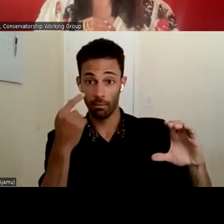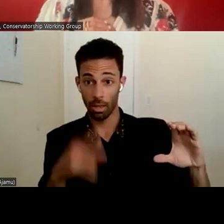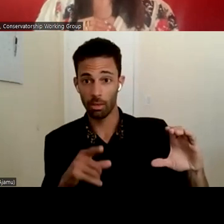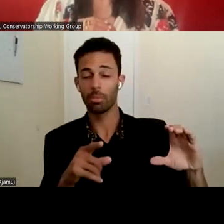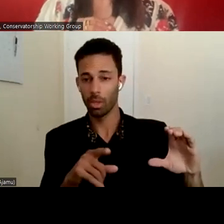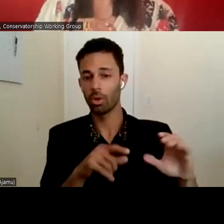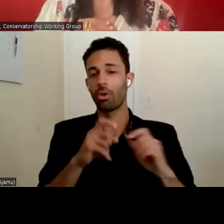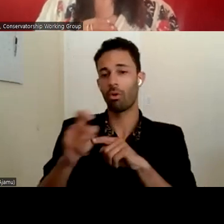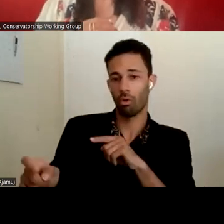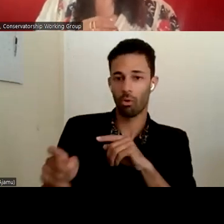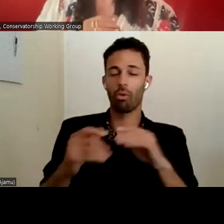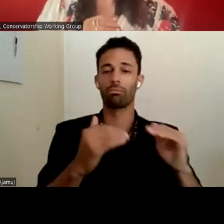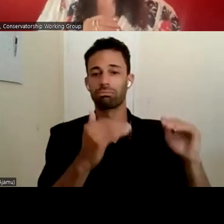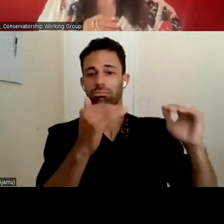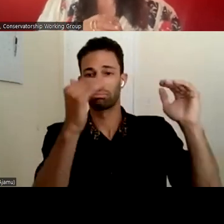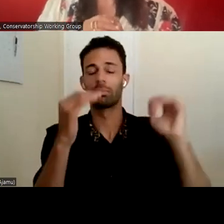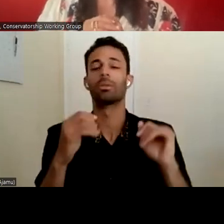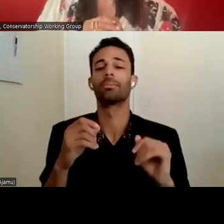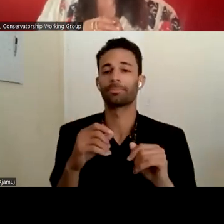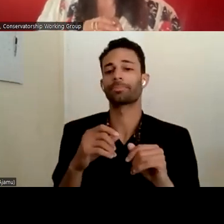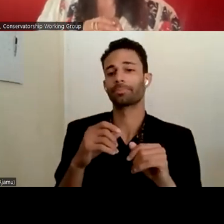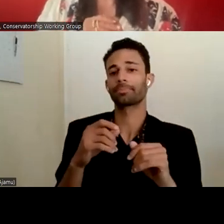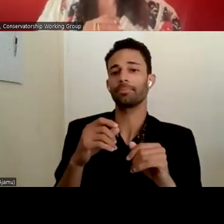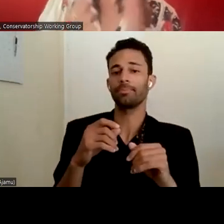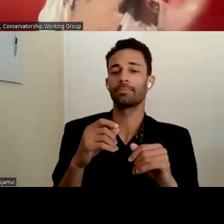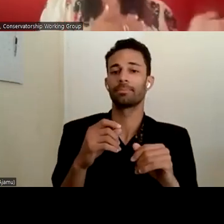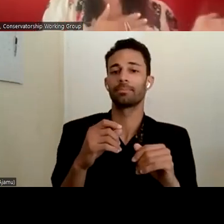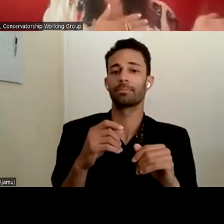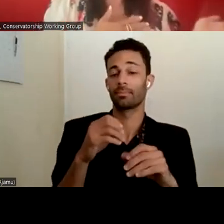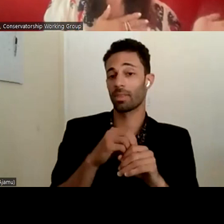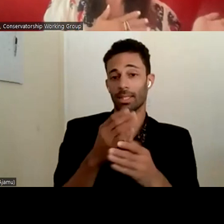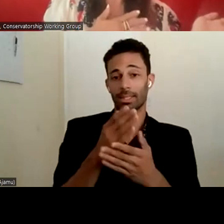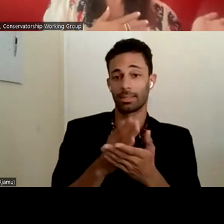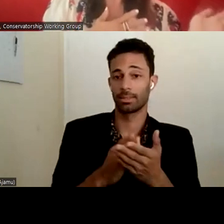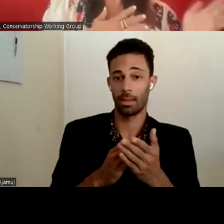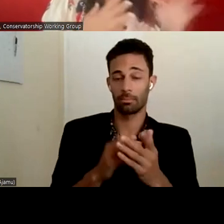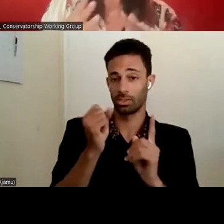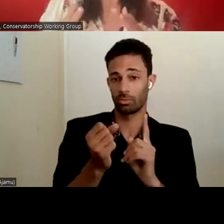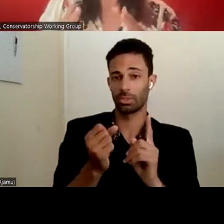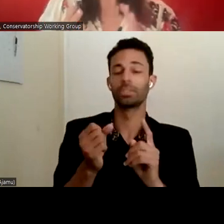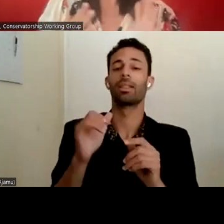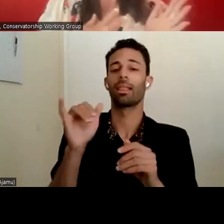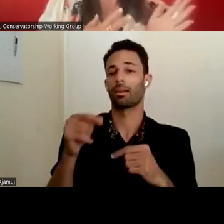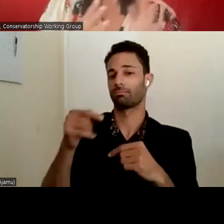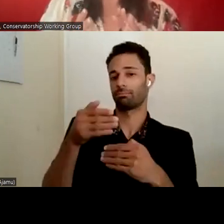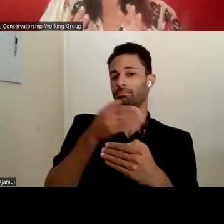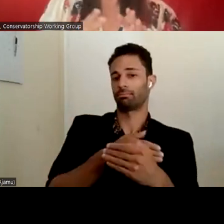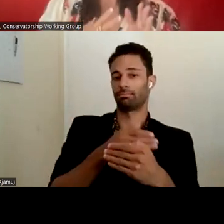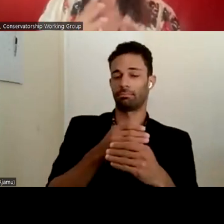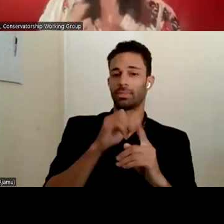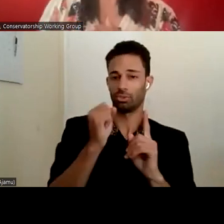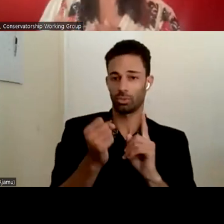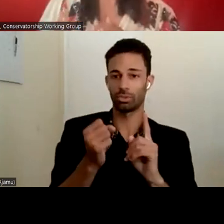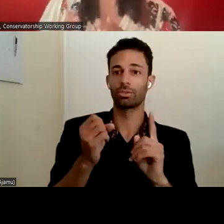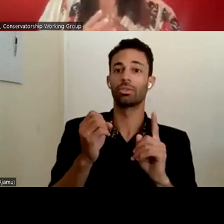working to create more resources, because I do think in certain, in certain, in certain cases, like the last scenario, it becomes about connection and making it easy to